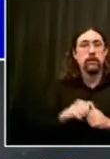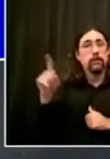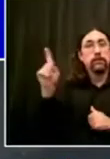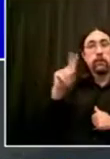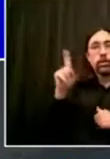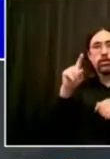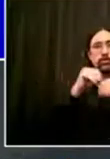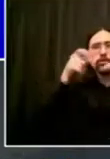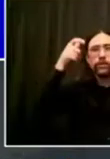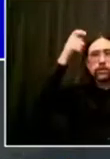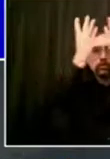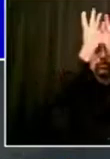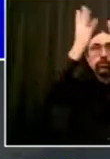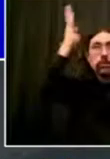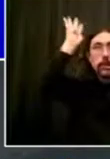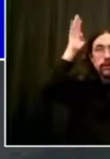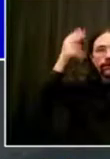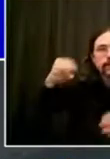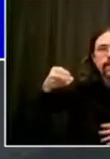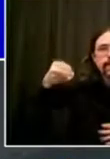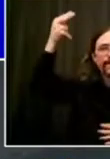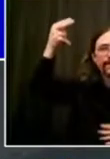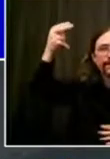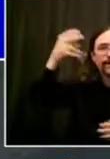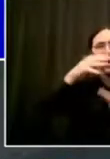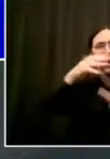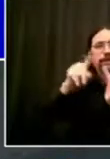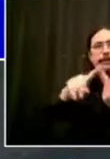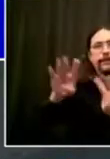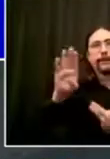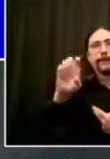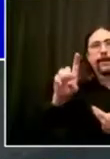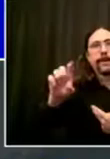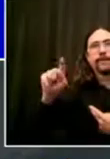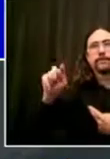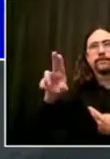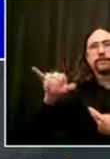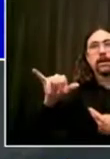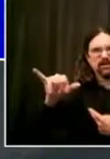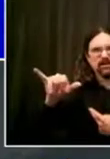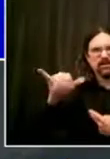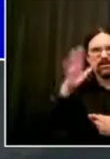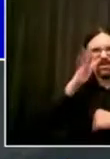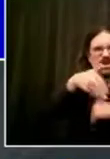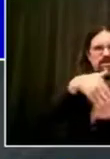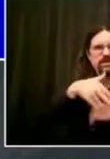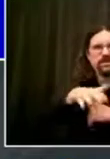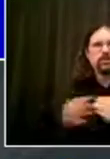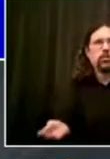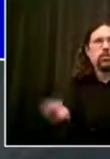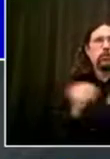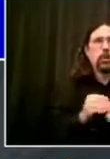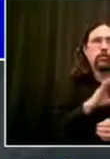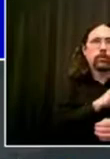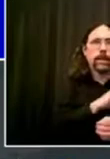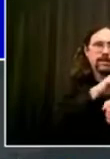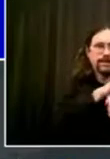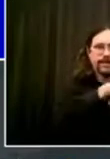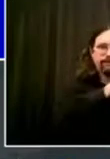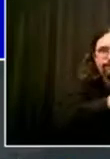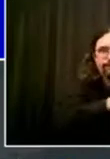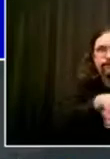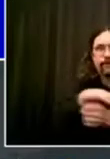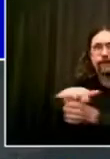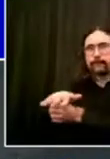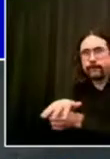carefully coordinated with the community. You're also going to see a community effort that's going to make a huge impact called